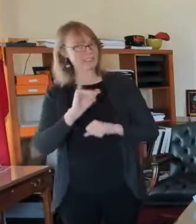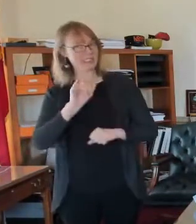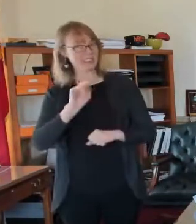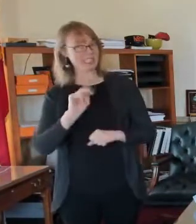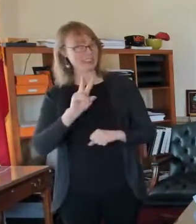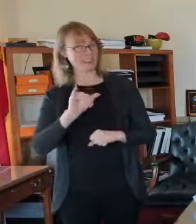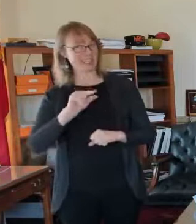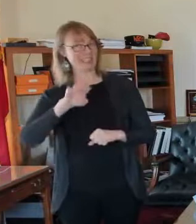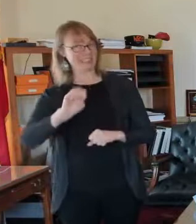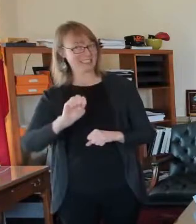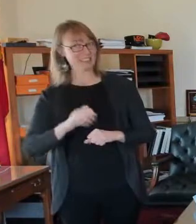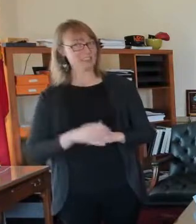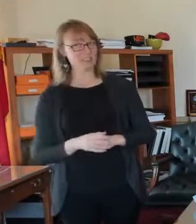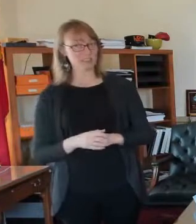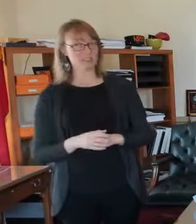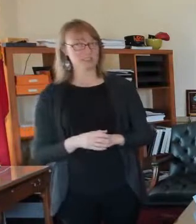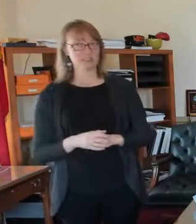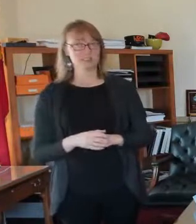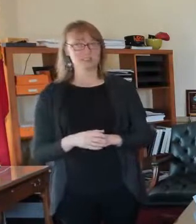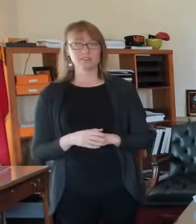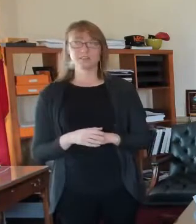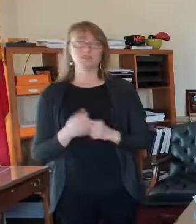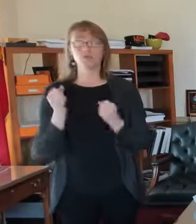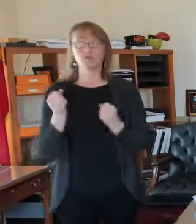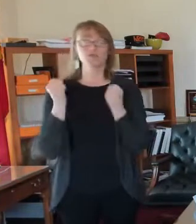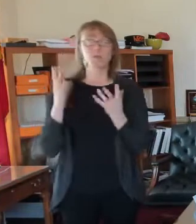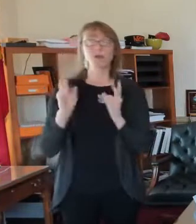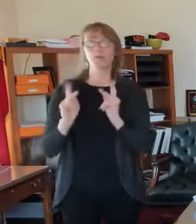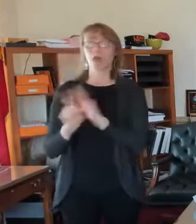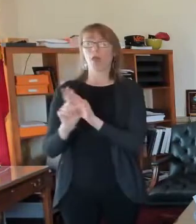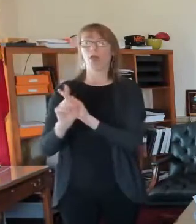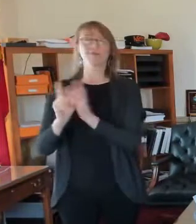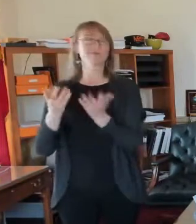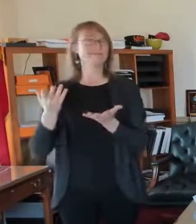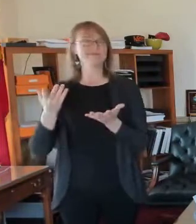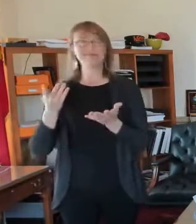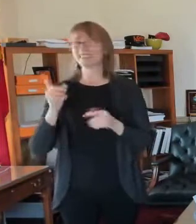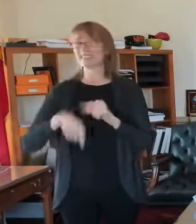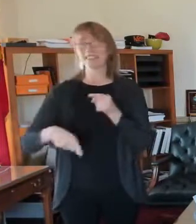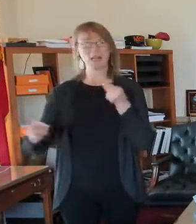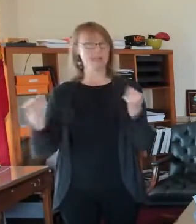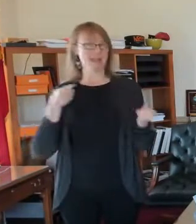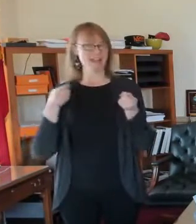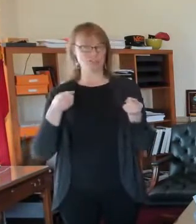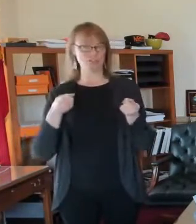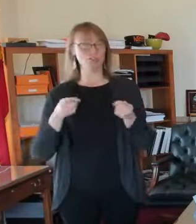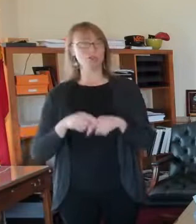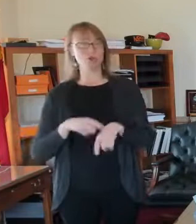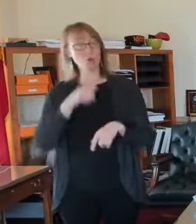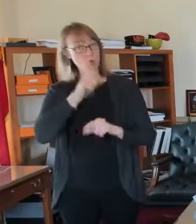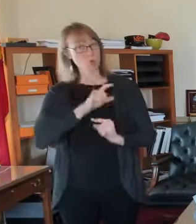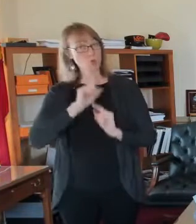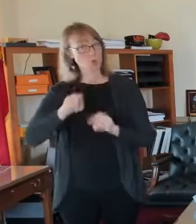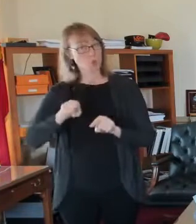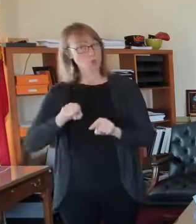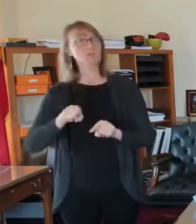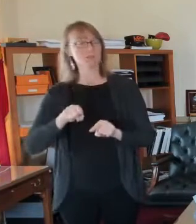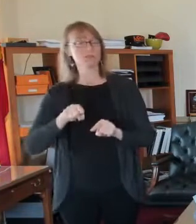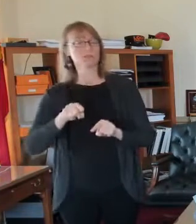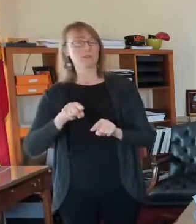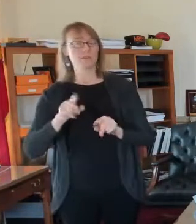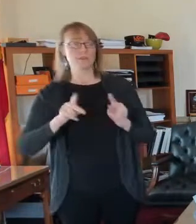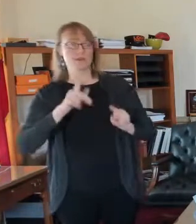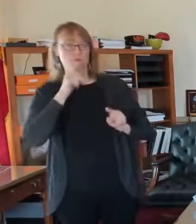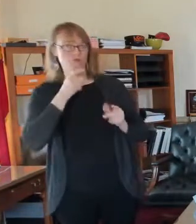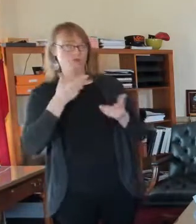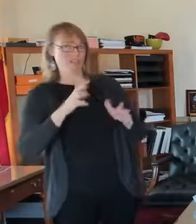you know, just so many people showing up can't be managed. So it is by invitation only. But we will continue to do that. And we